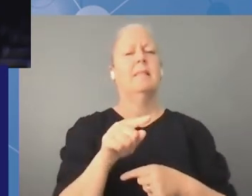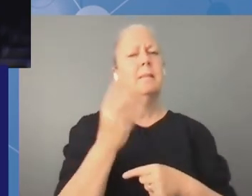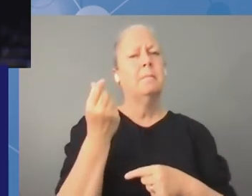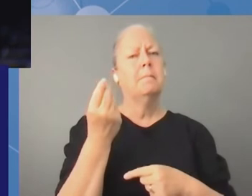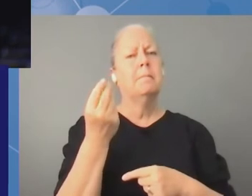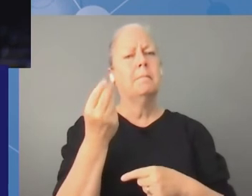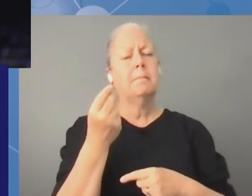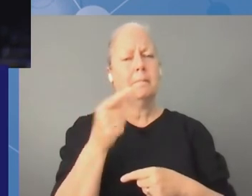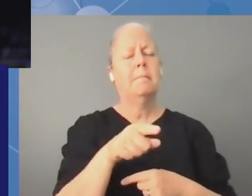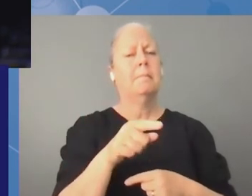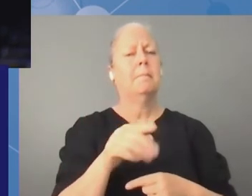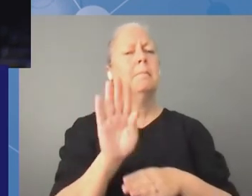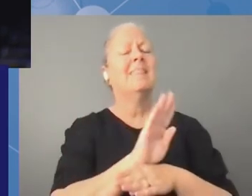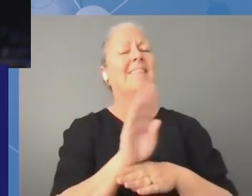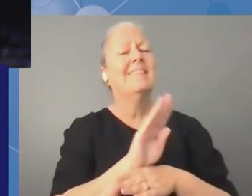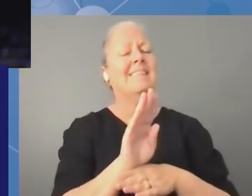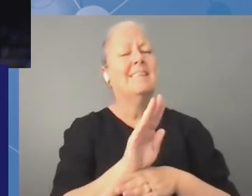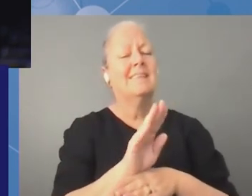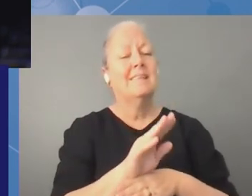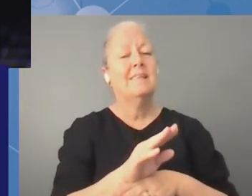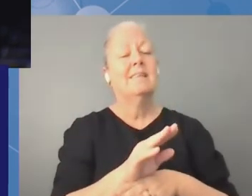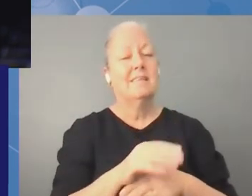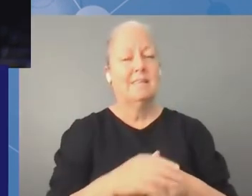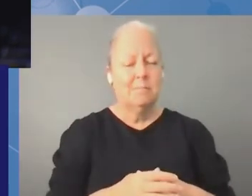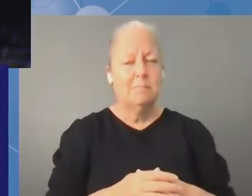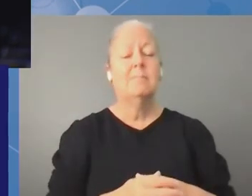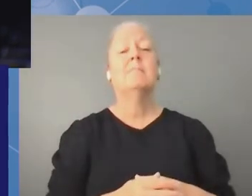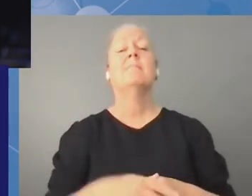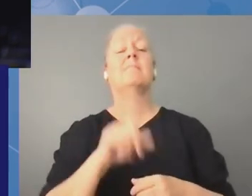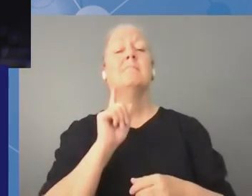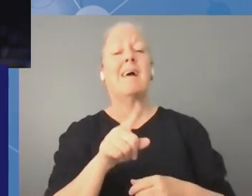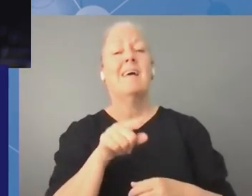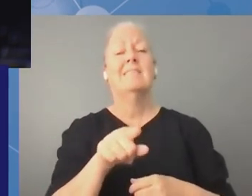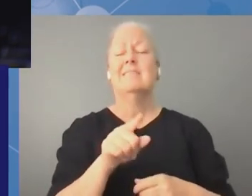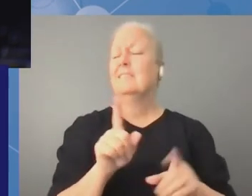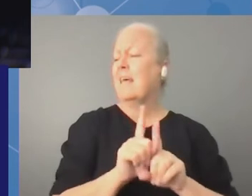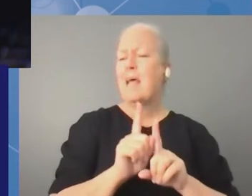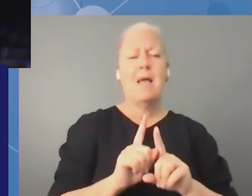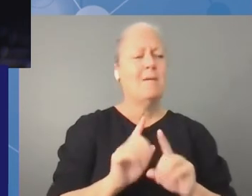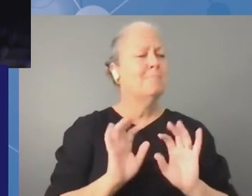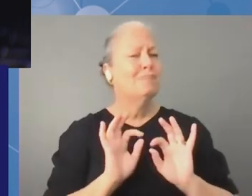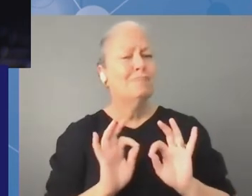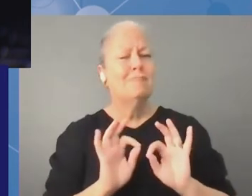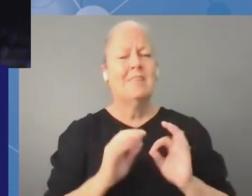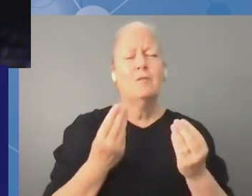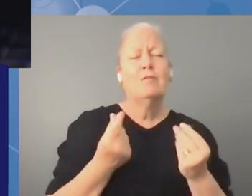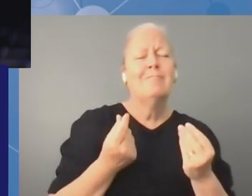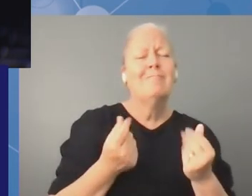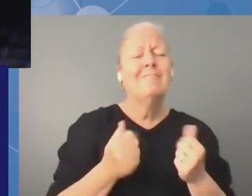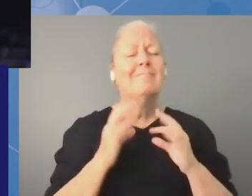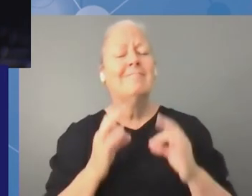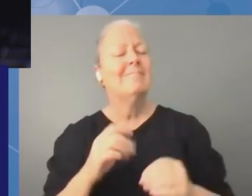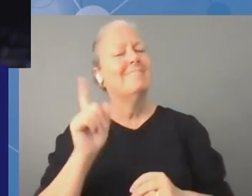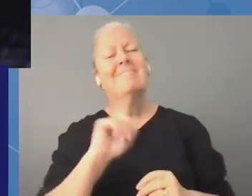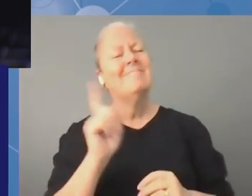but the quality has never been satisfactory the coveted pandemic has proven to us that the digital divide has